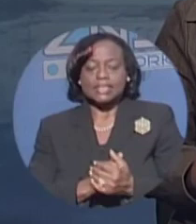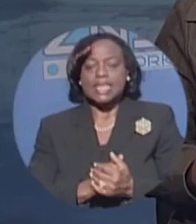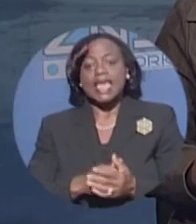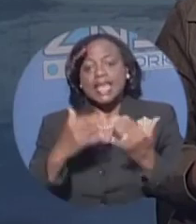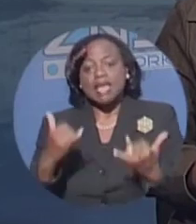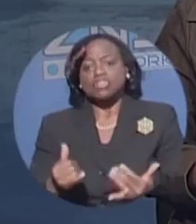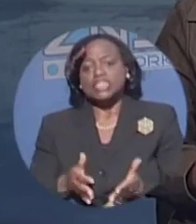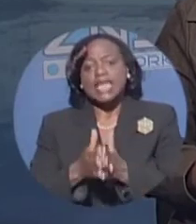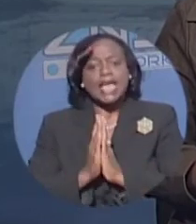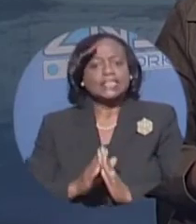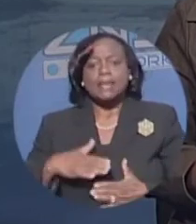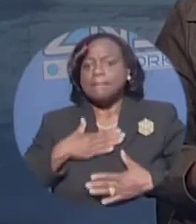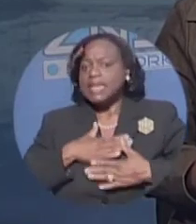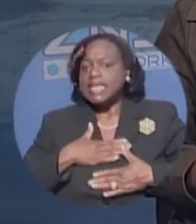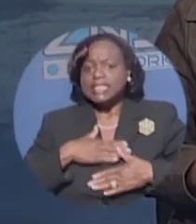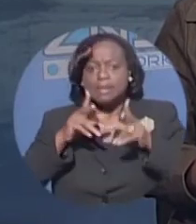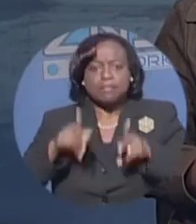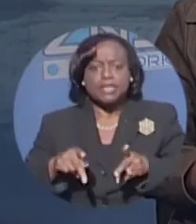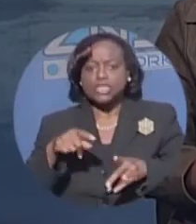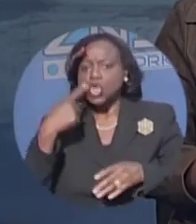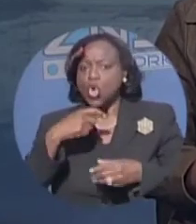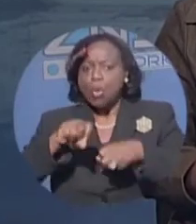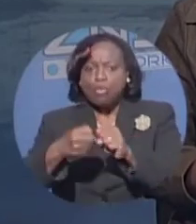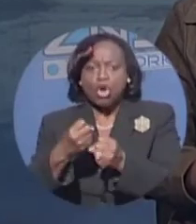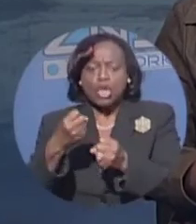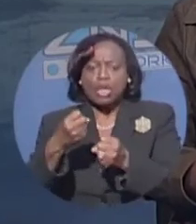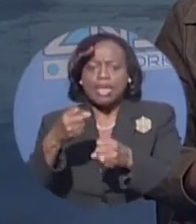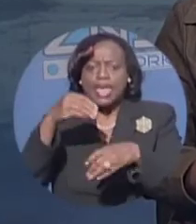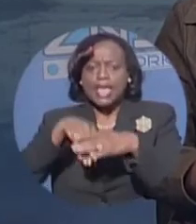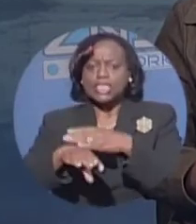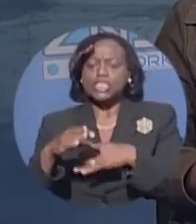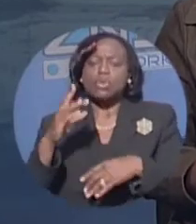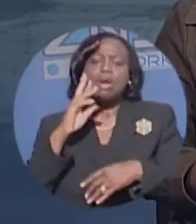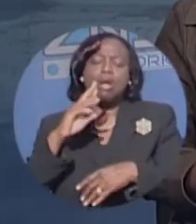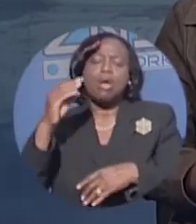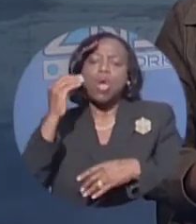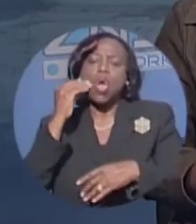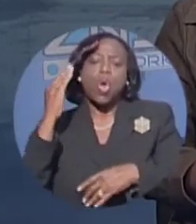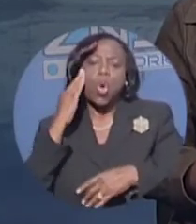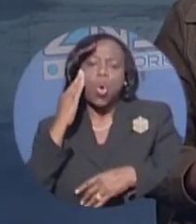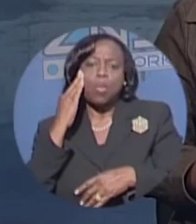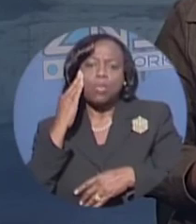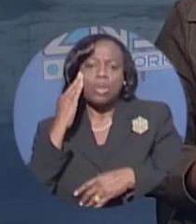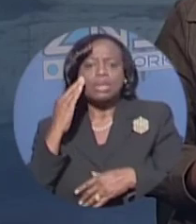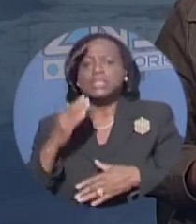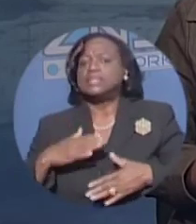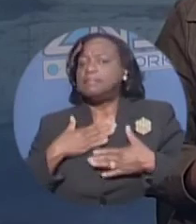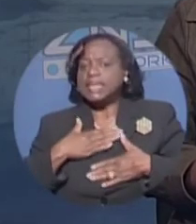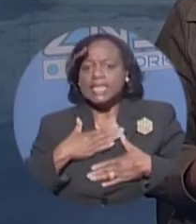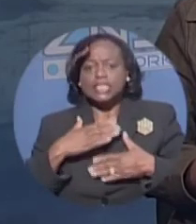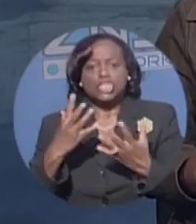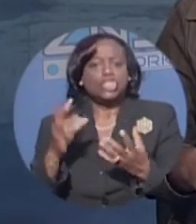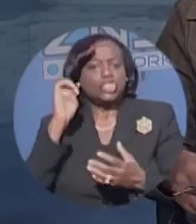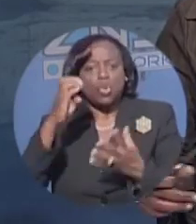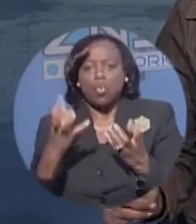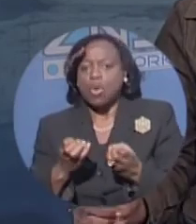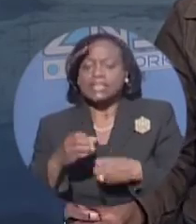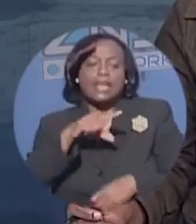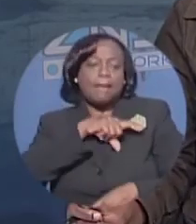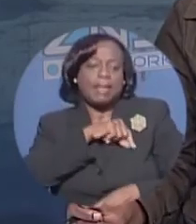persons who broke into her home over the weekend to return the medals considered a national treasure. Charles Fisher has the story.